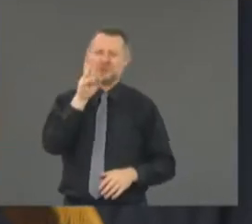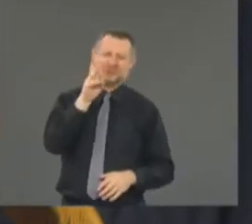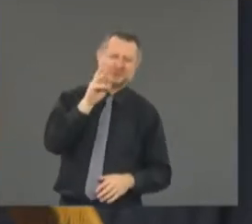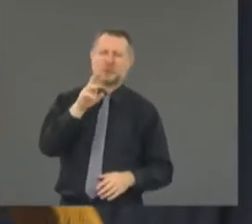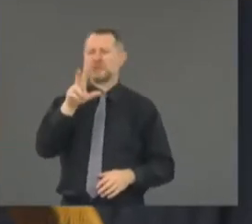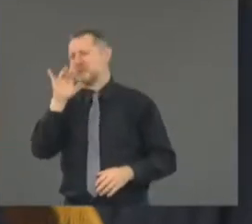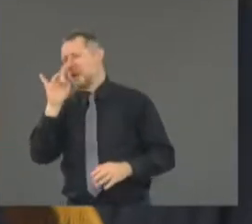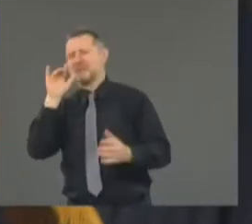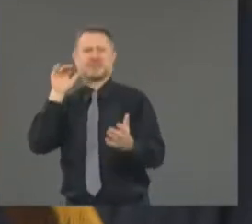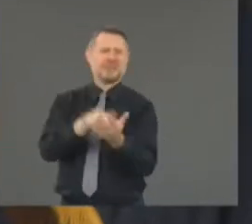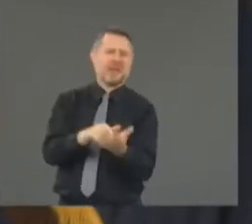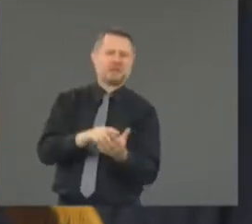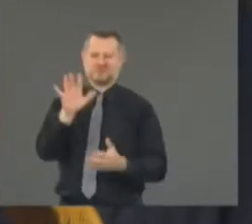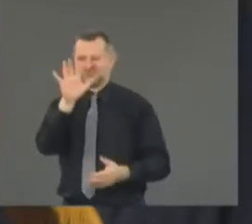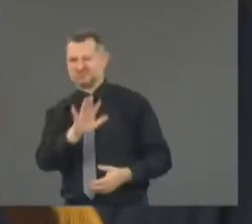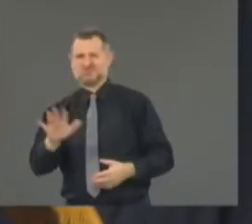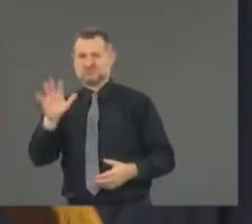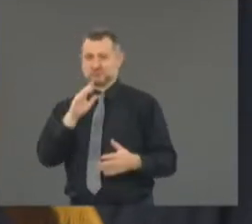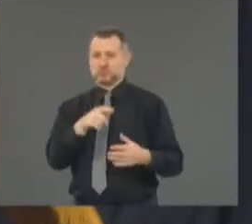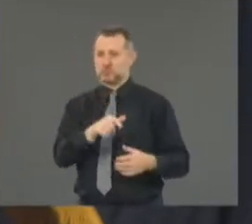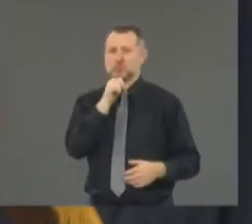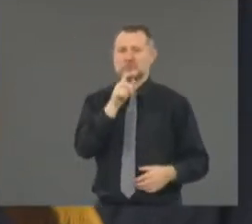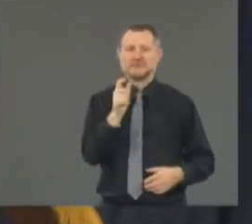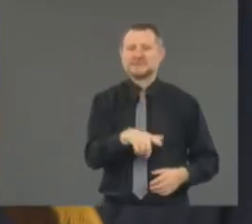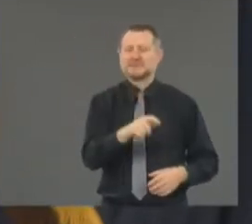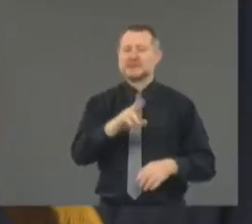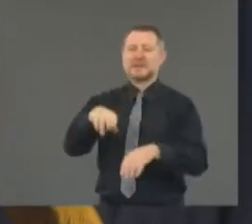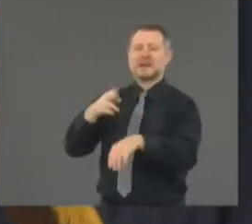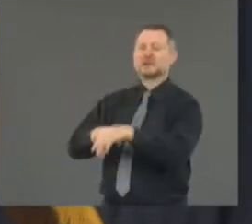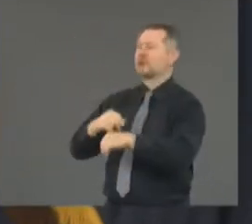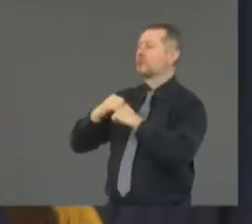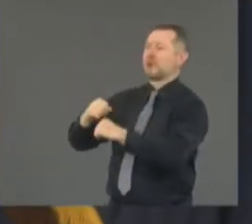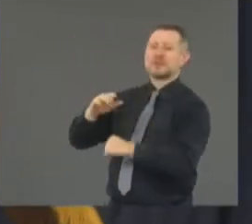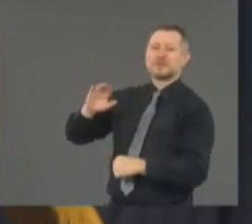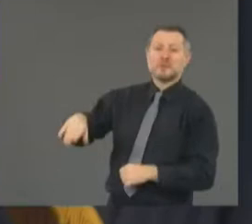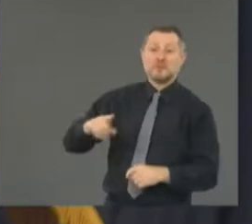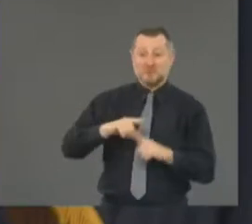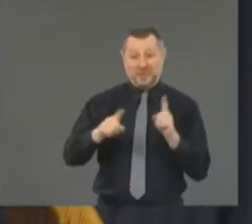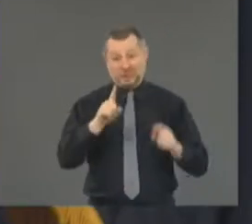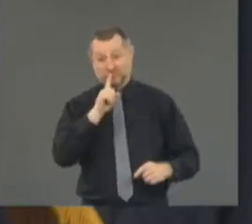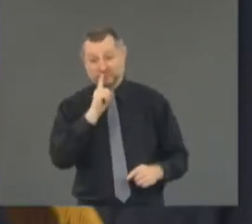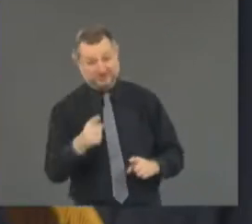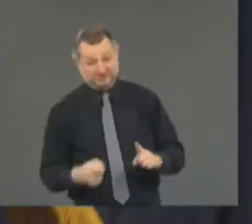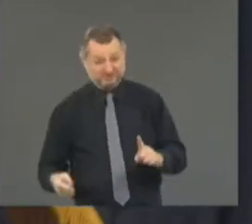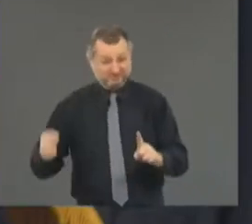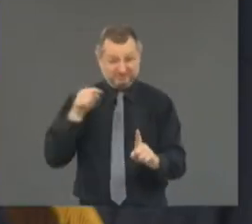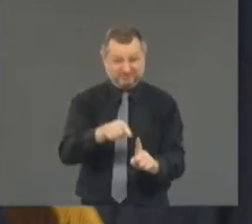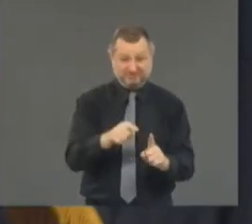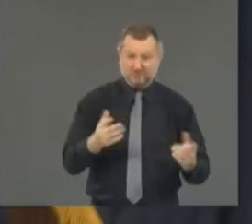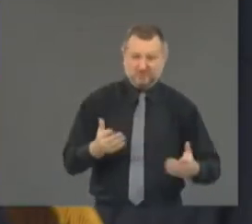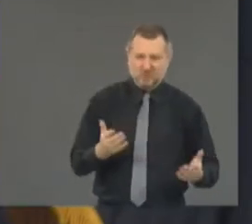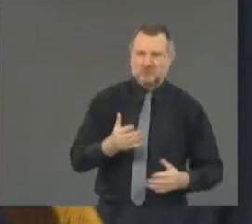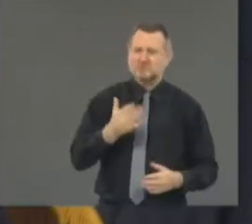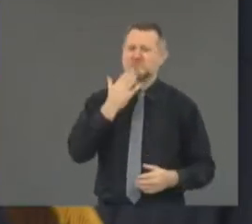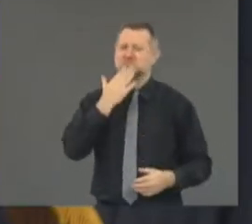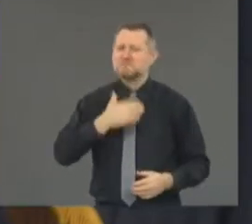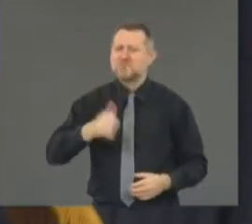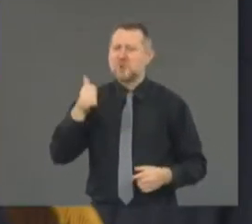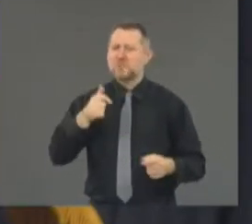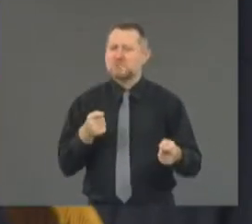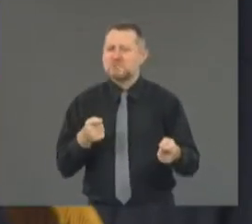they needed the National Guard. I believe, believe there was an issue of management and deployment of the NYPD.